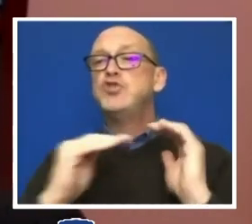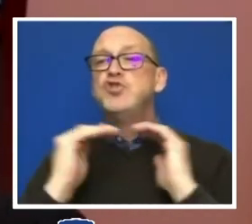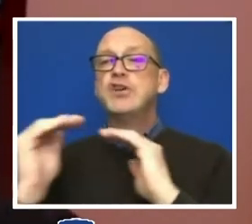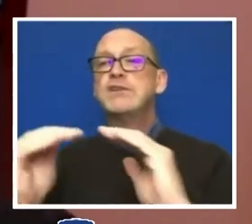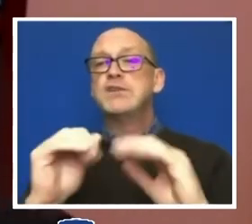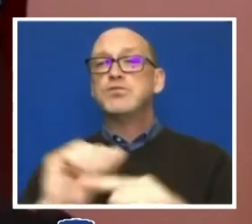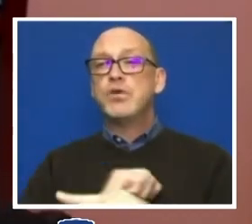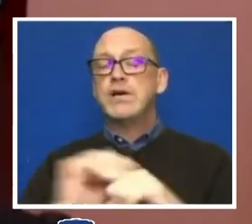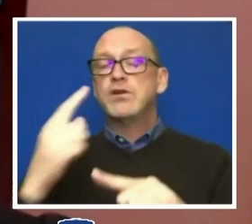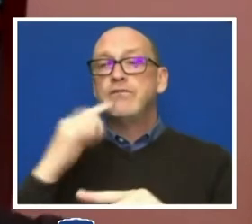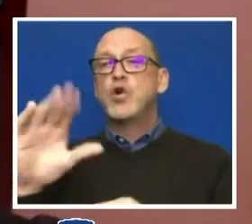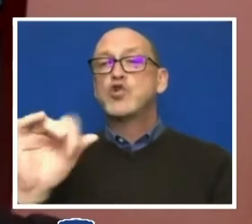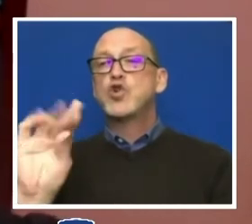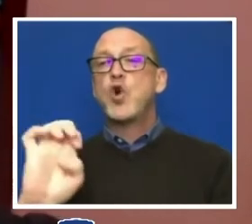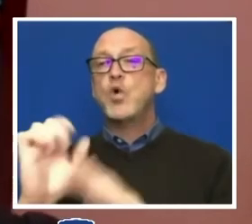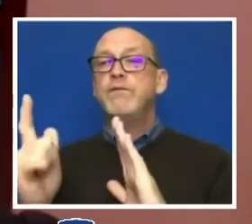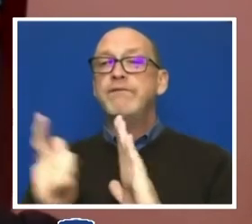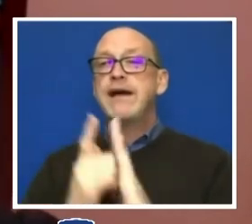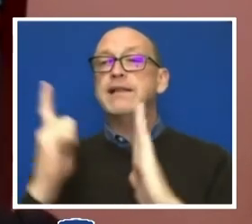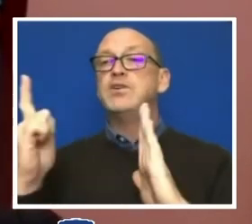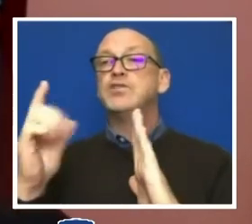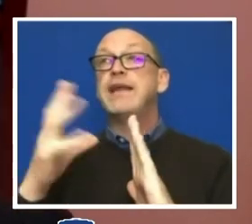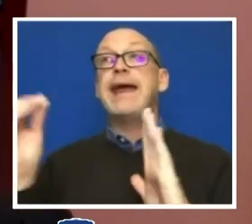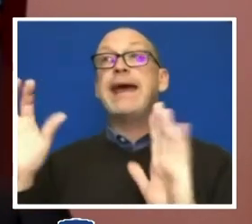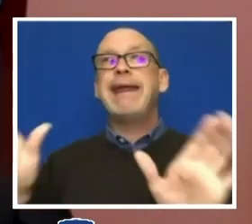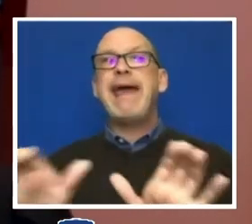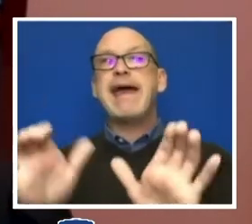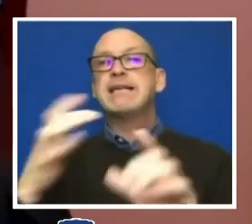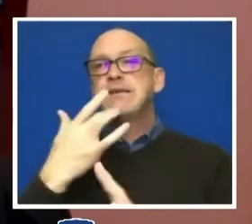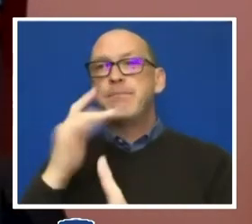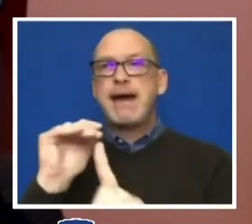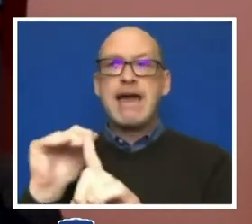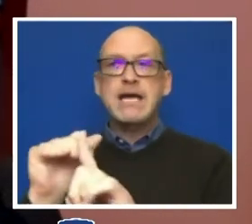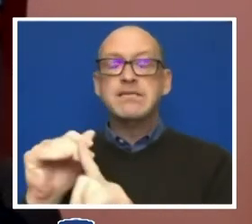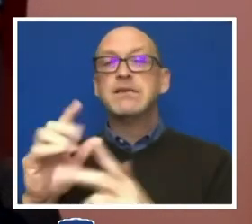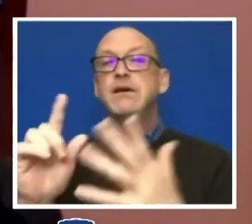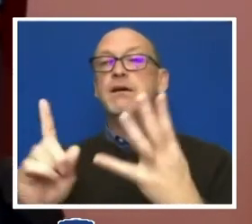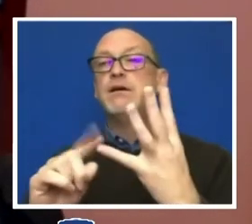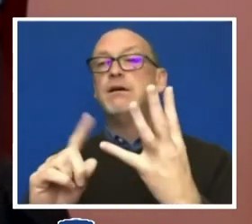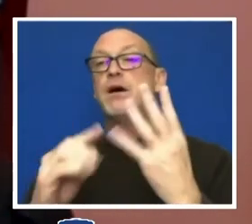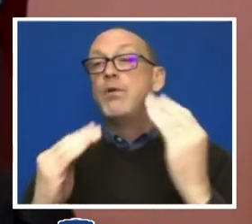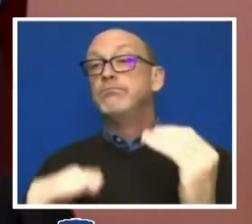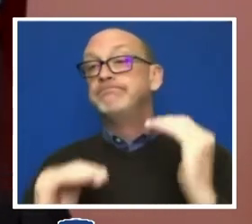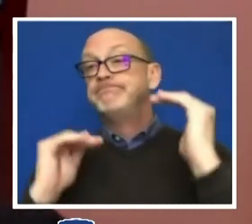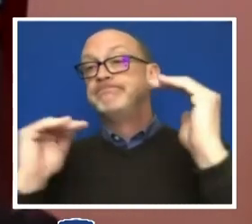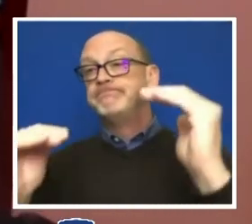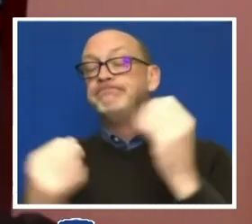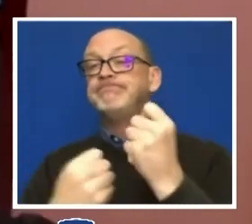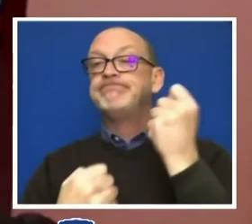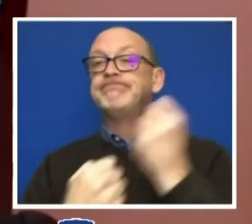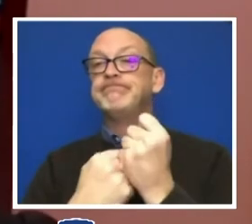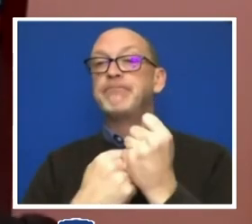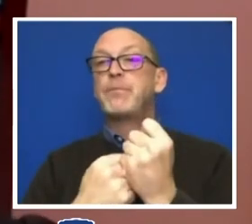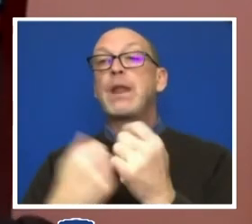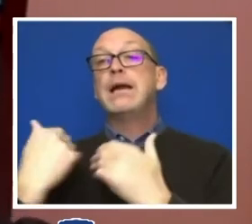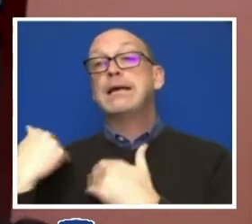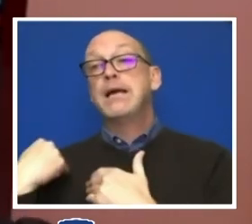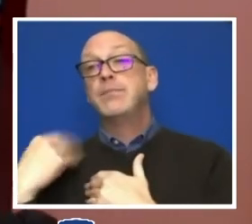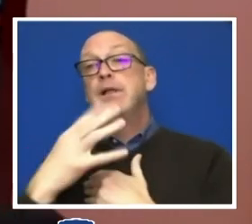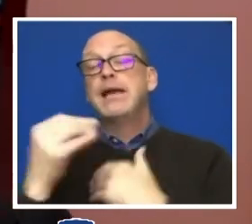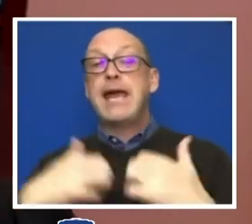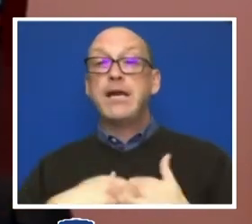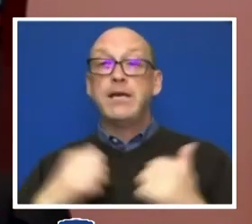code violations and acts of bias. And fourth, promoting greater accountability and transparency